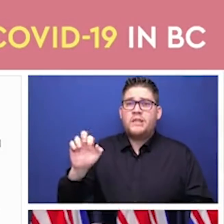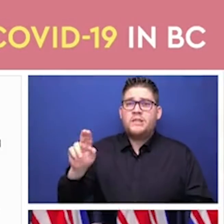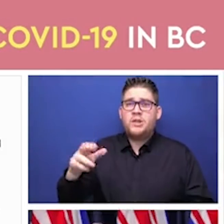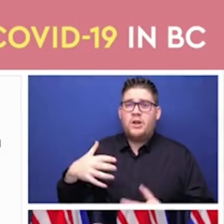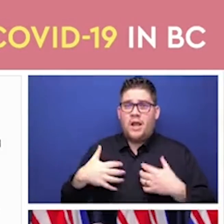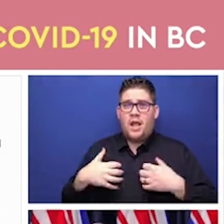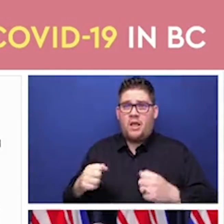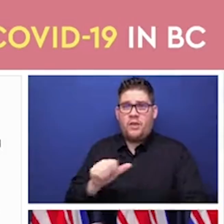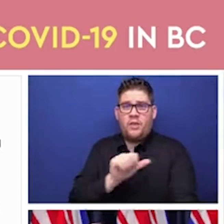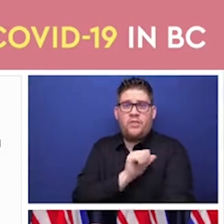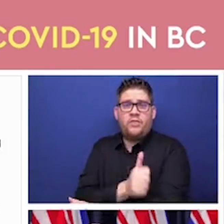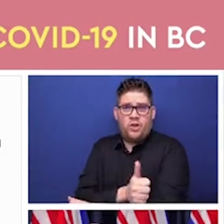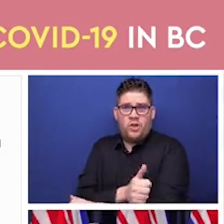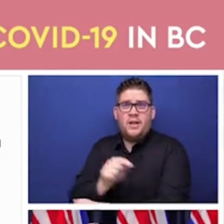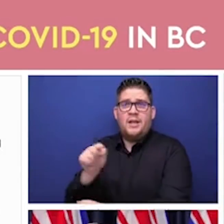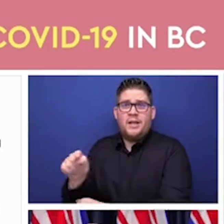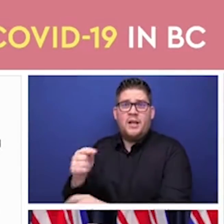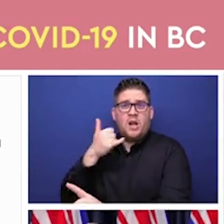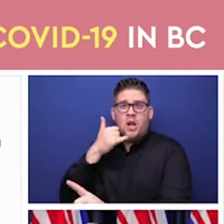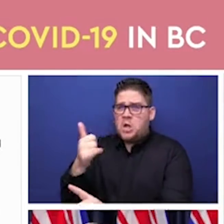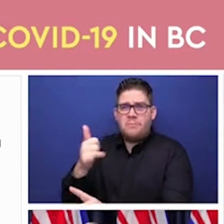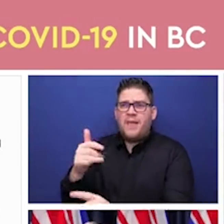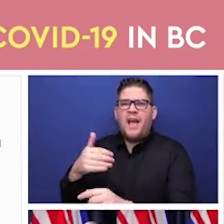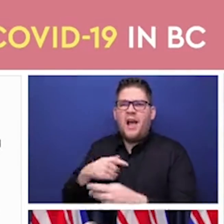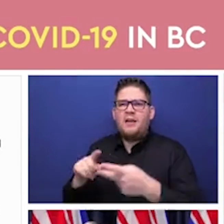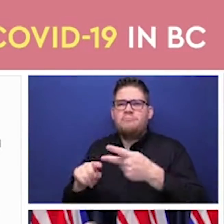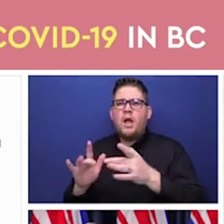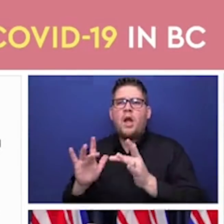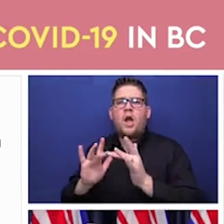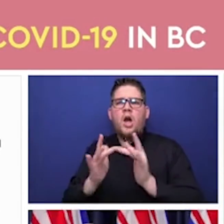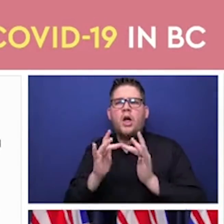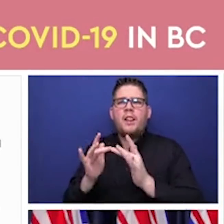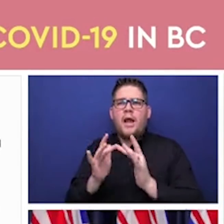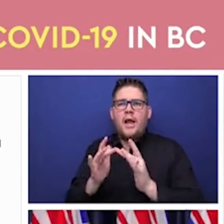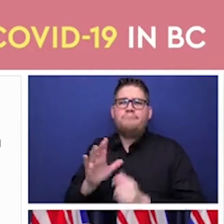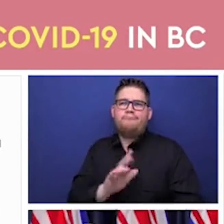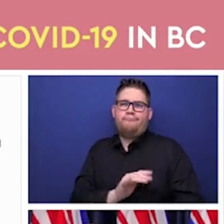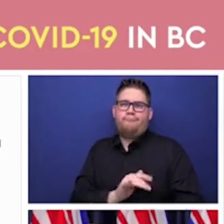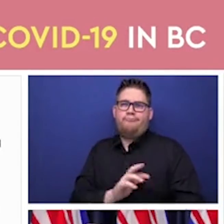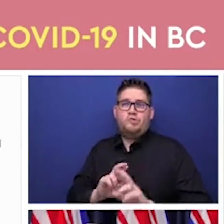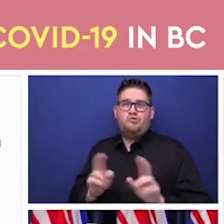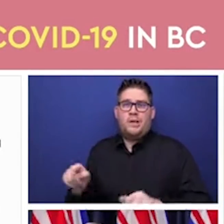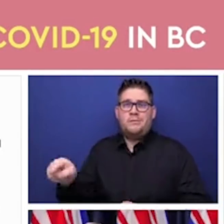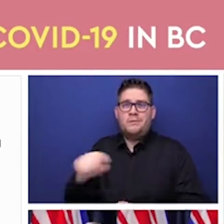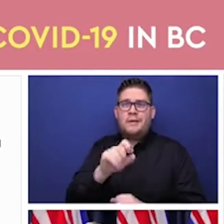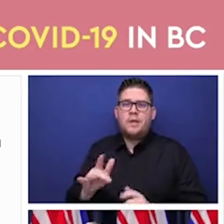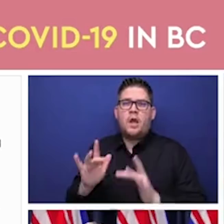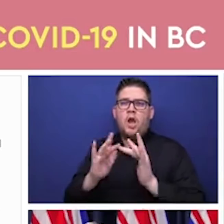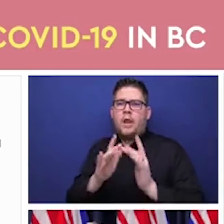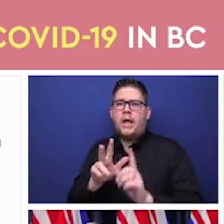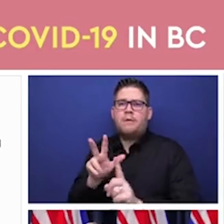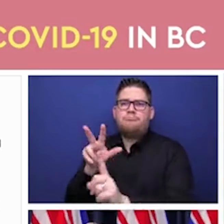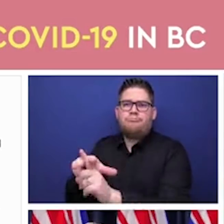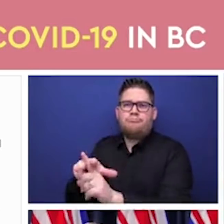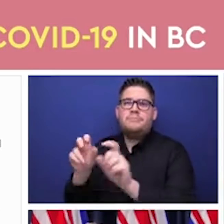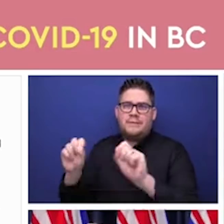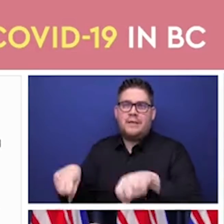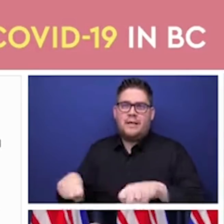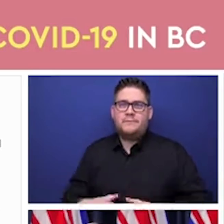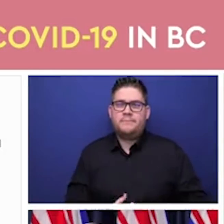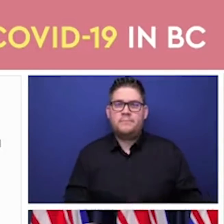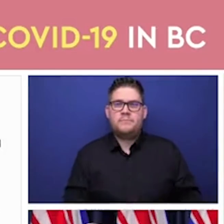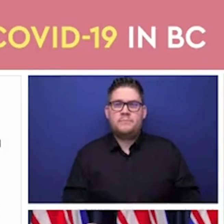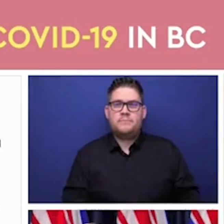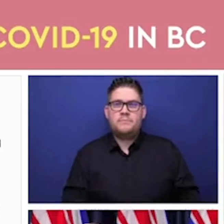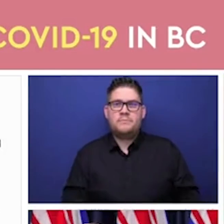vaccination program. Not just for COVID but for all vaccines in British Columbia. And to Dr. Henry's point, our ability